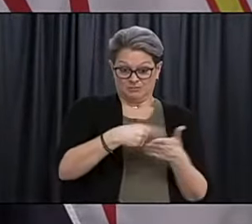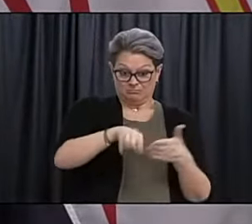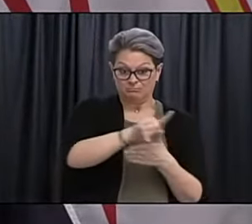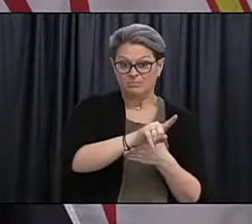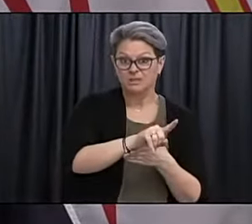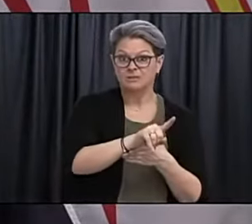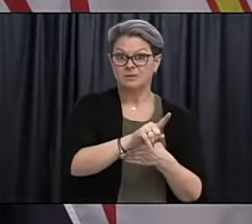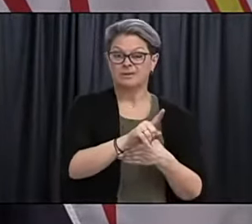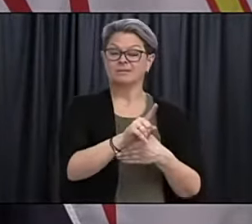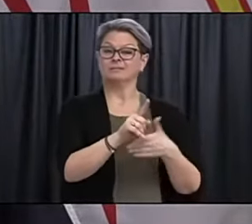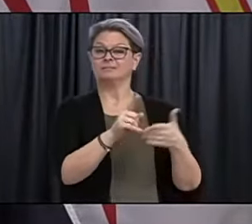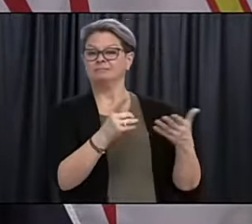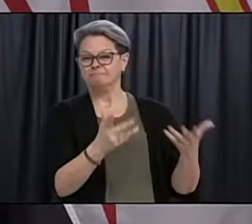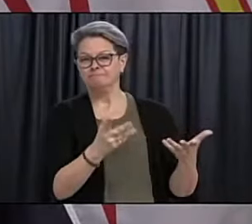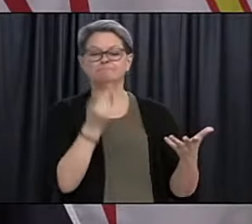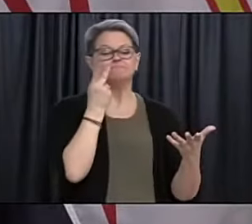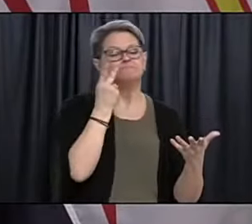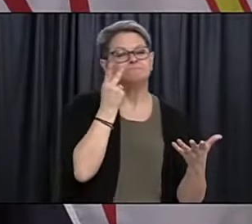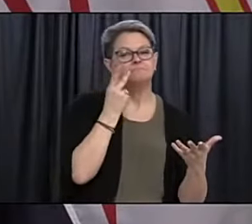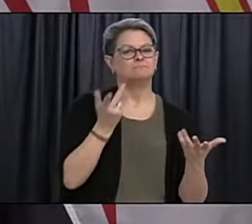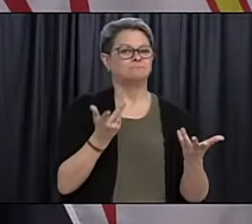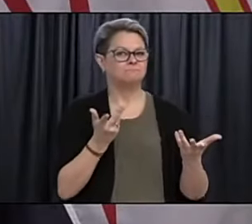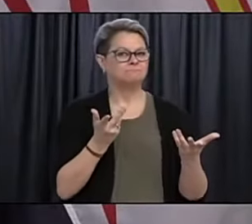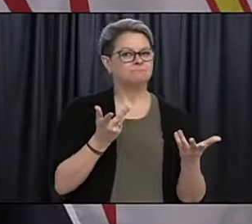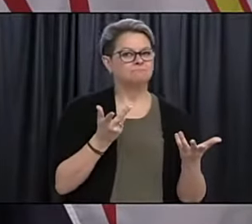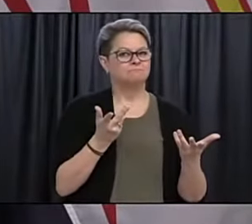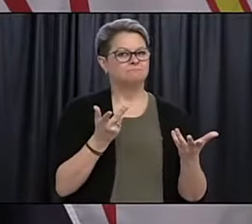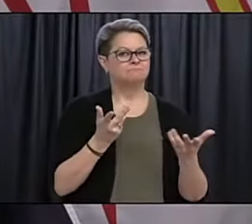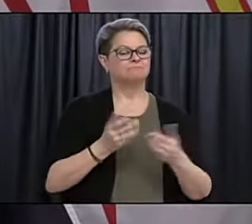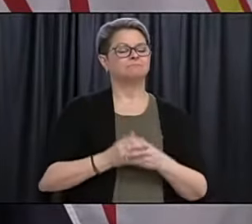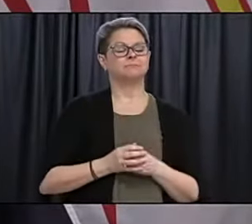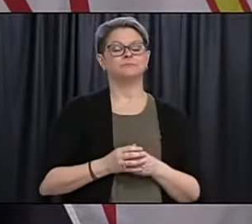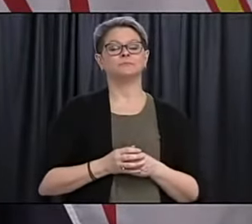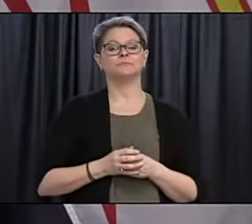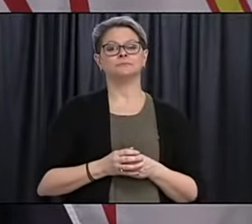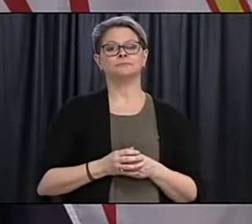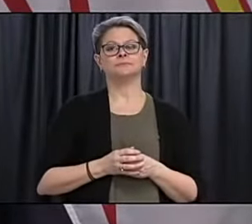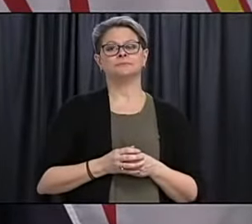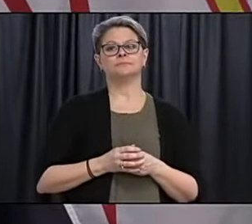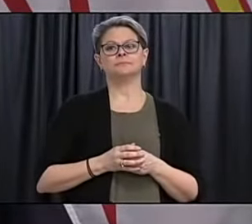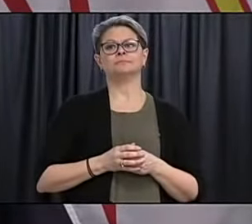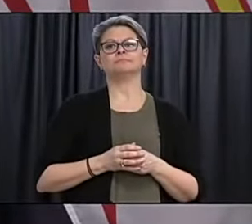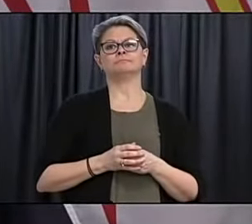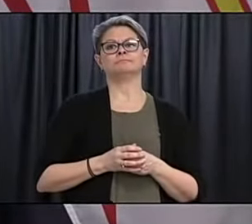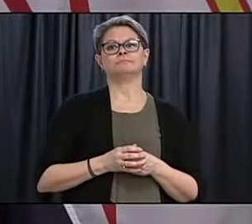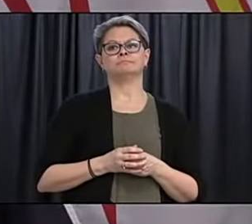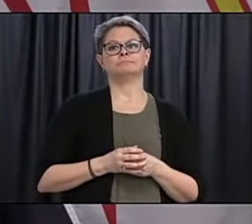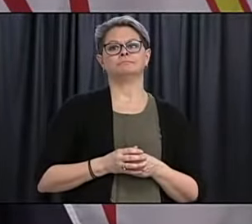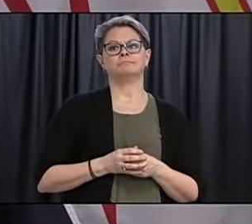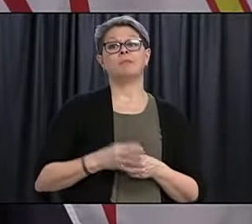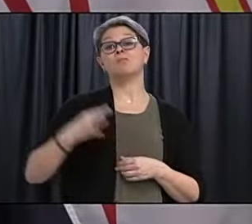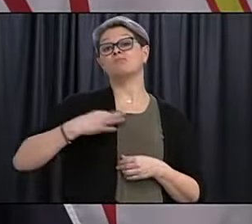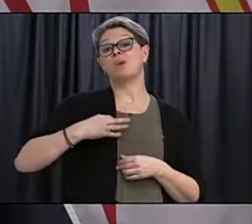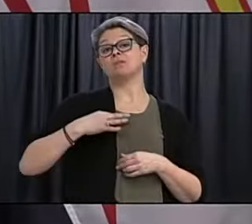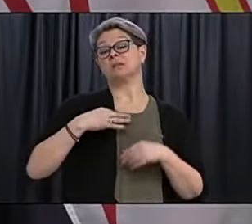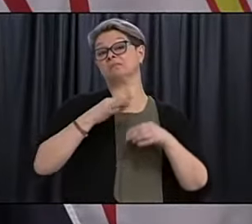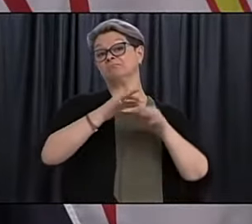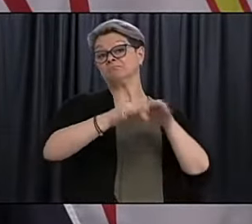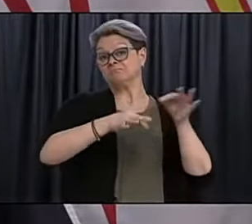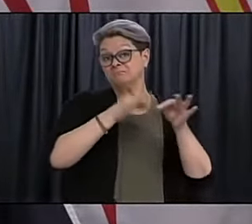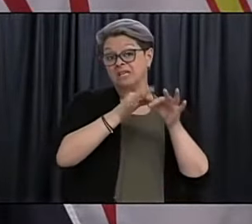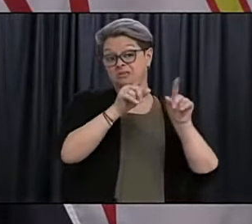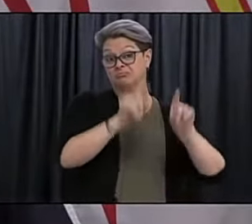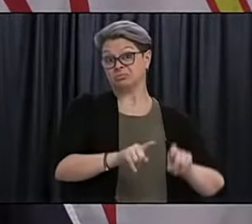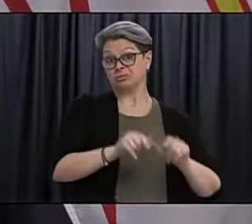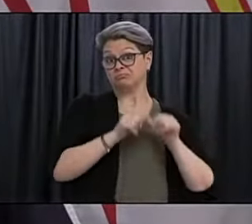that we'll be doing, you know, ongoing from this point onwards. I just want to make that clear. But,